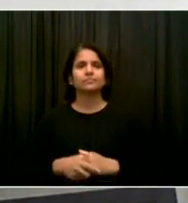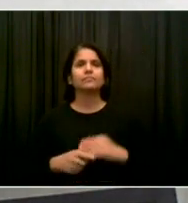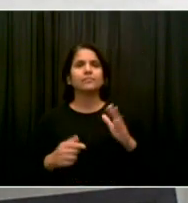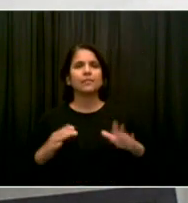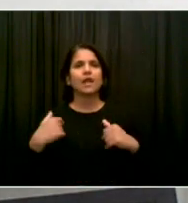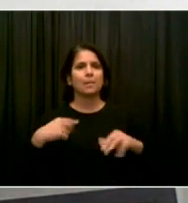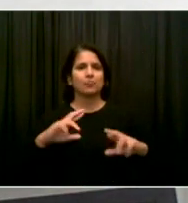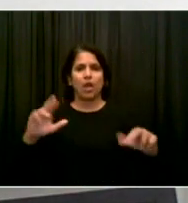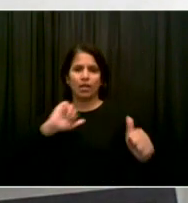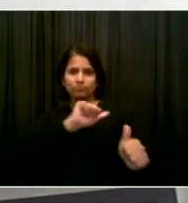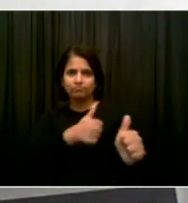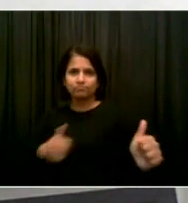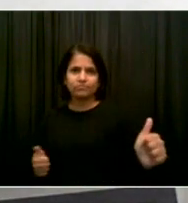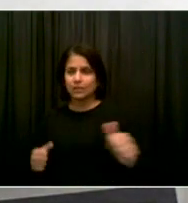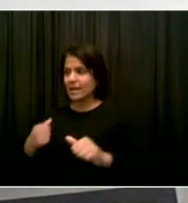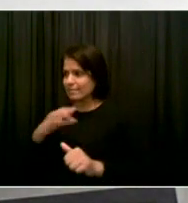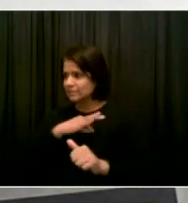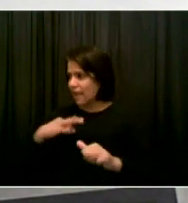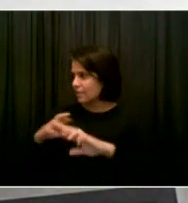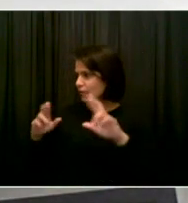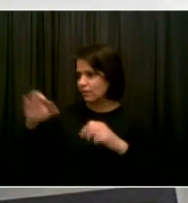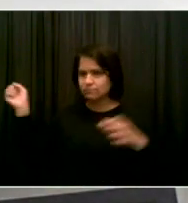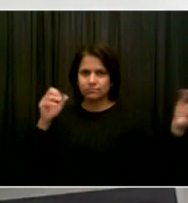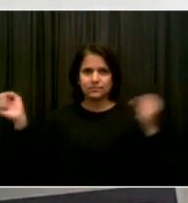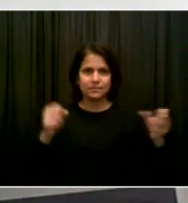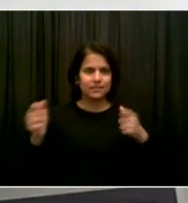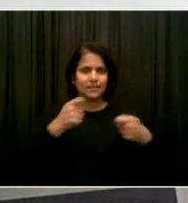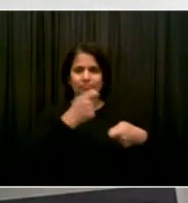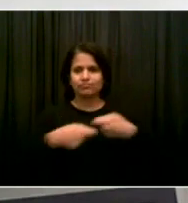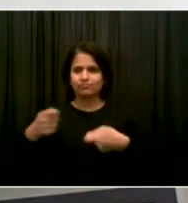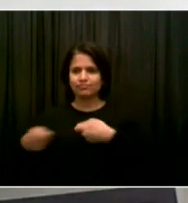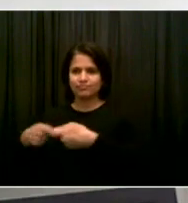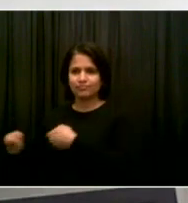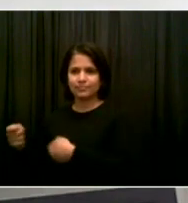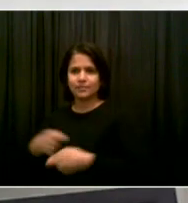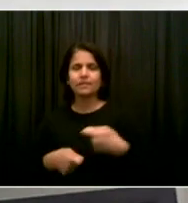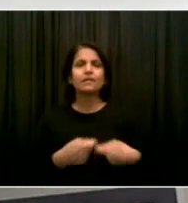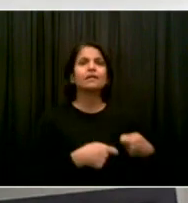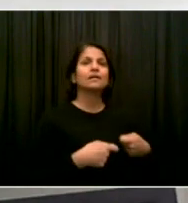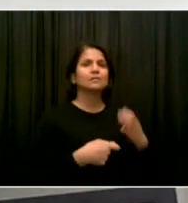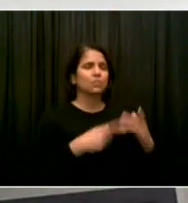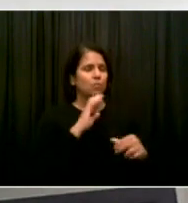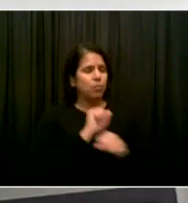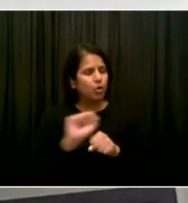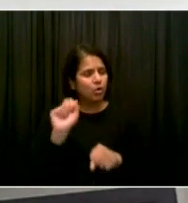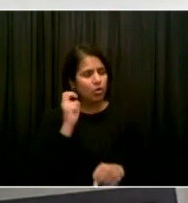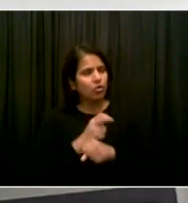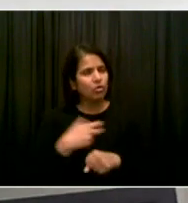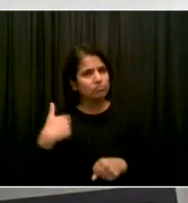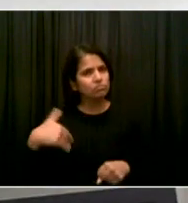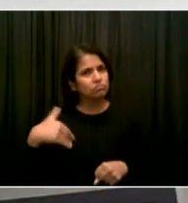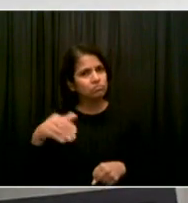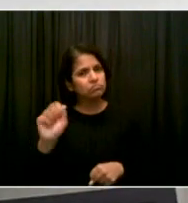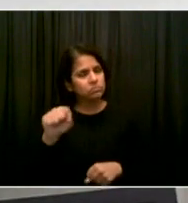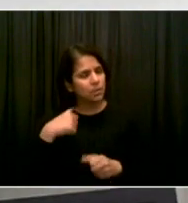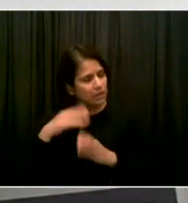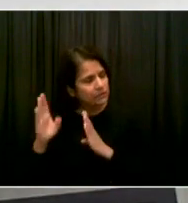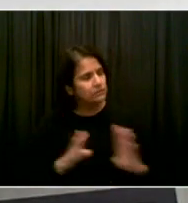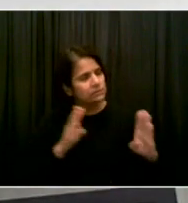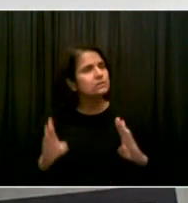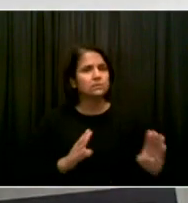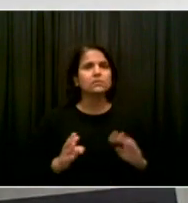And it is making a huge difference that the people who are being admitted generally are not requiring